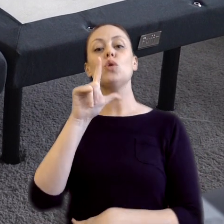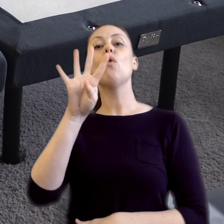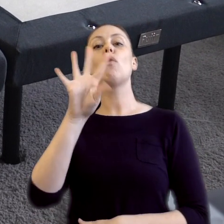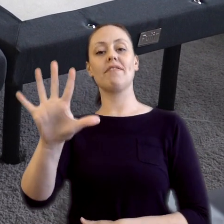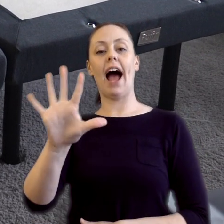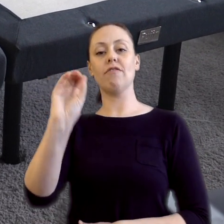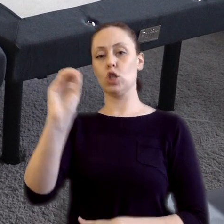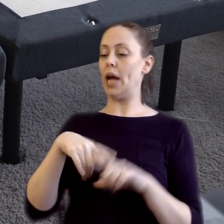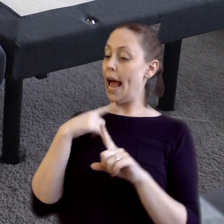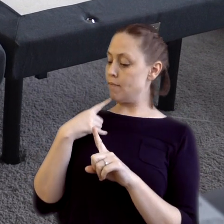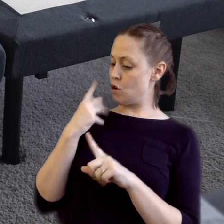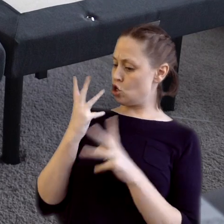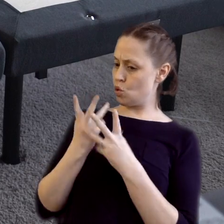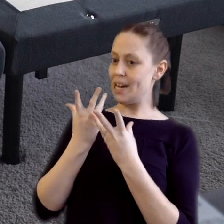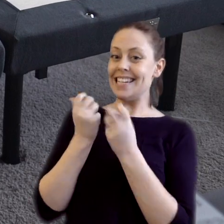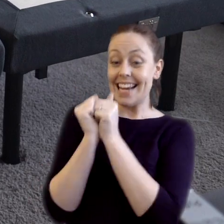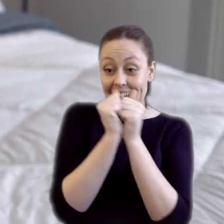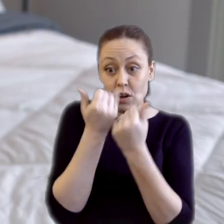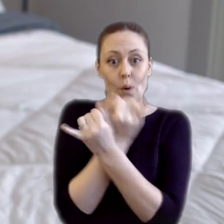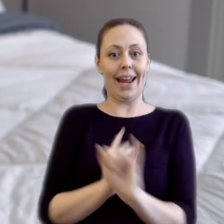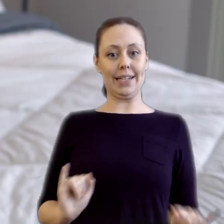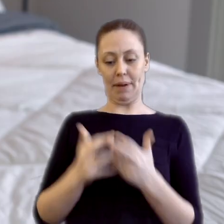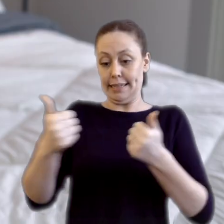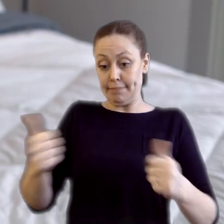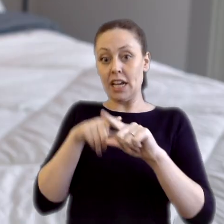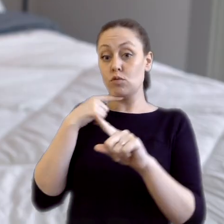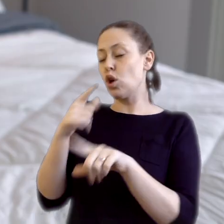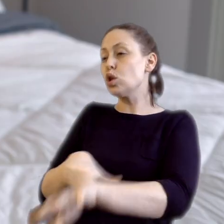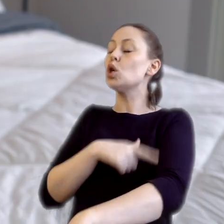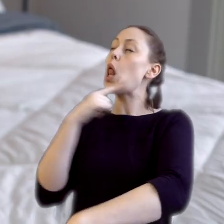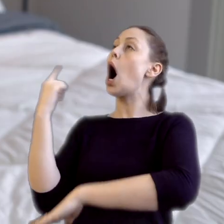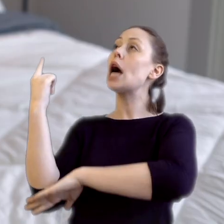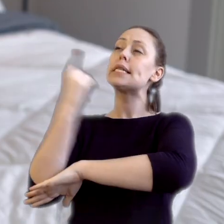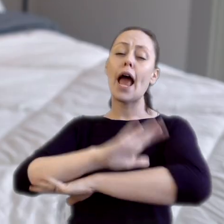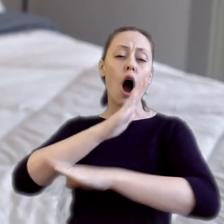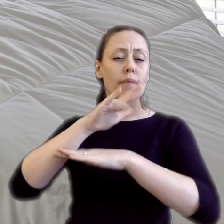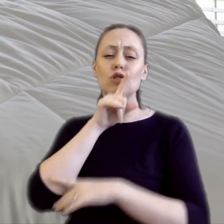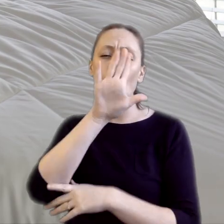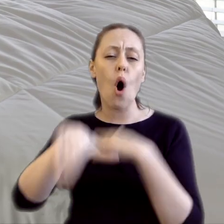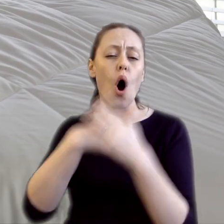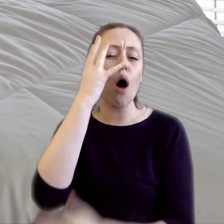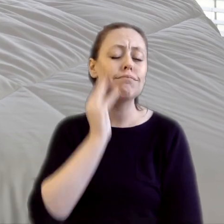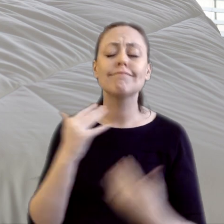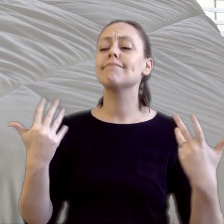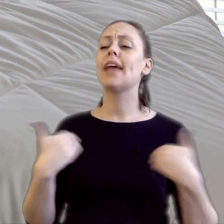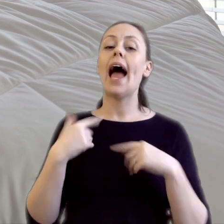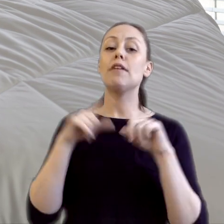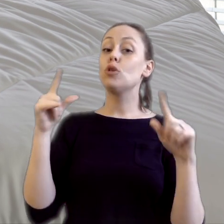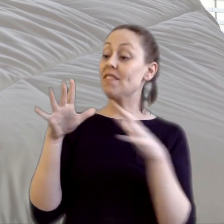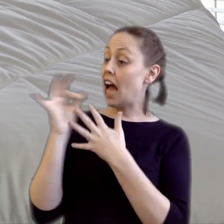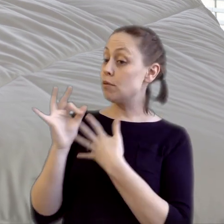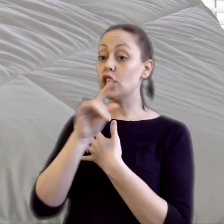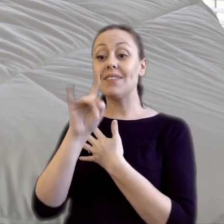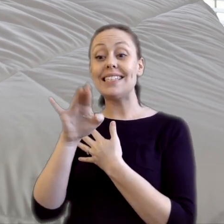You can do these together or independently. And for those long days that I'm sure you've all had, you have the option of the zero